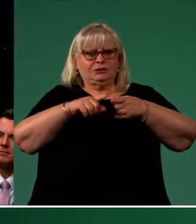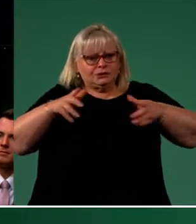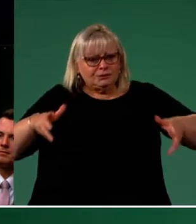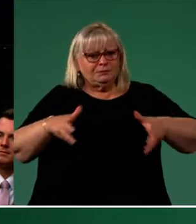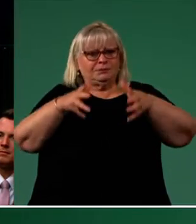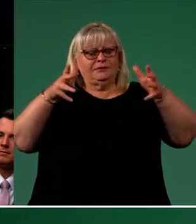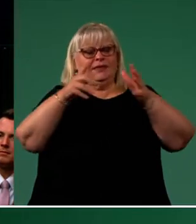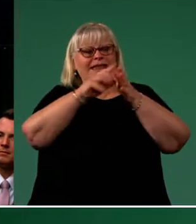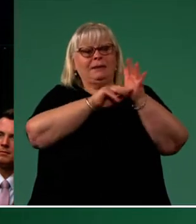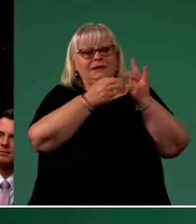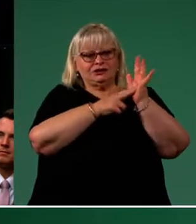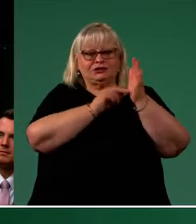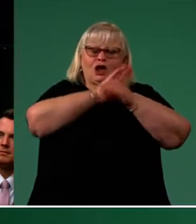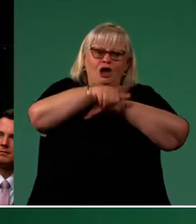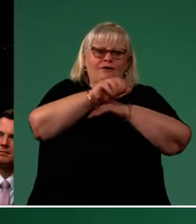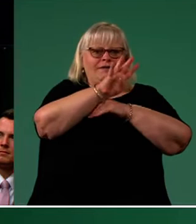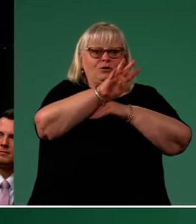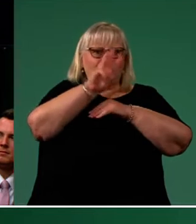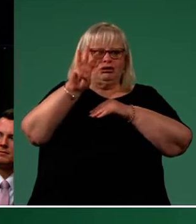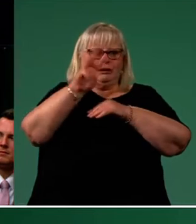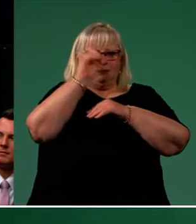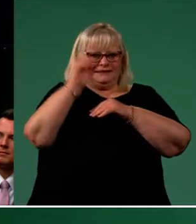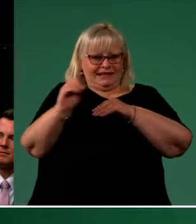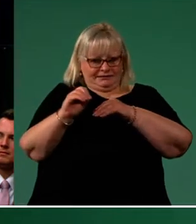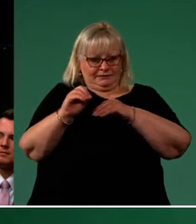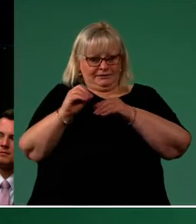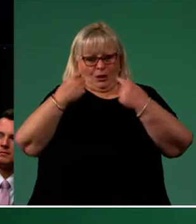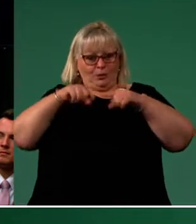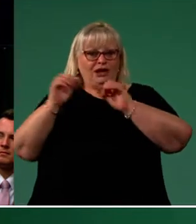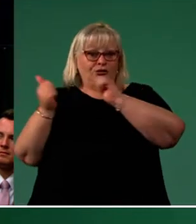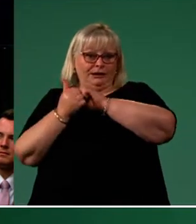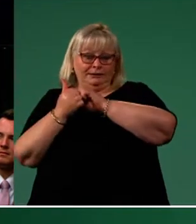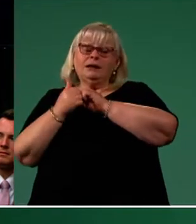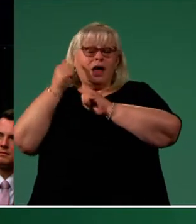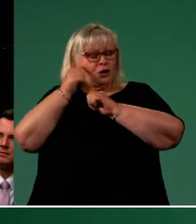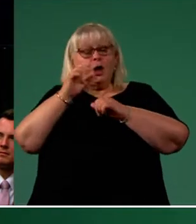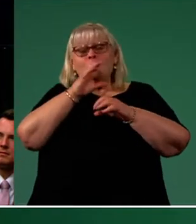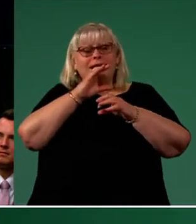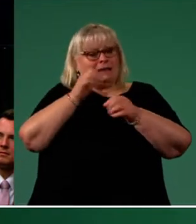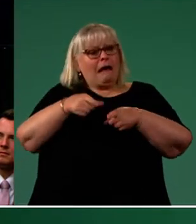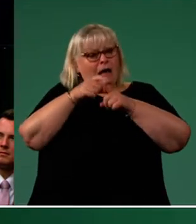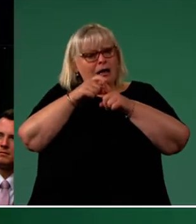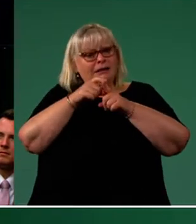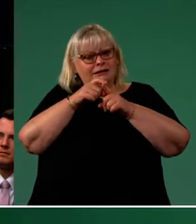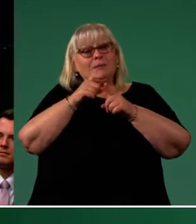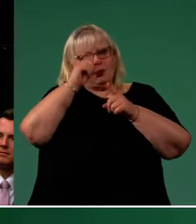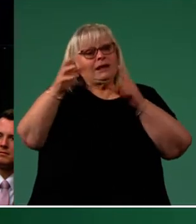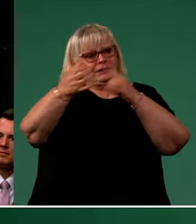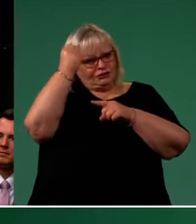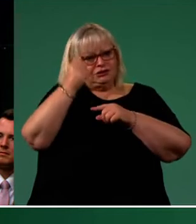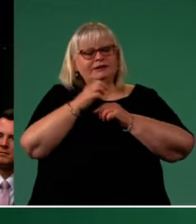over and above the 43% that this house legislated. This isn't a small ask but it's very achievable.